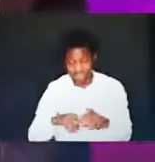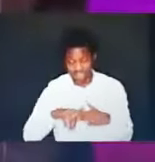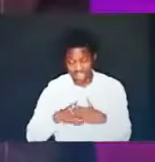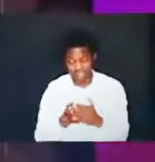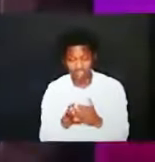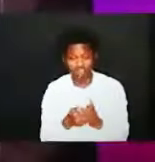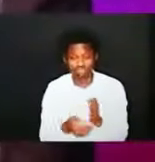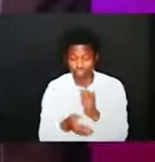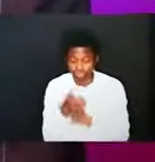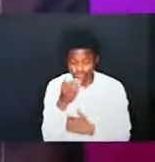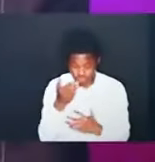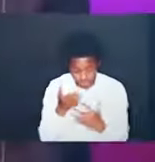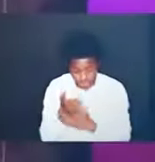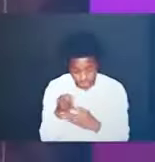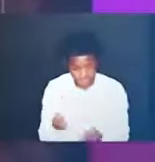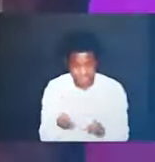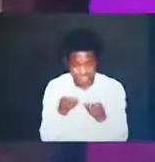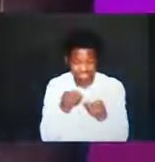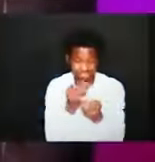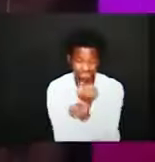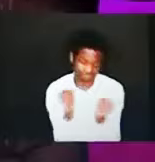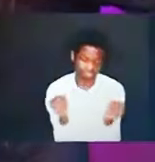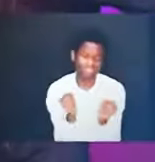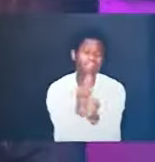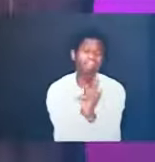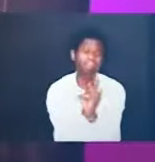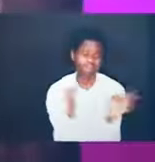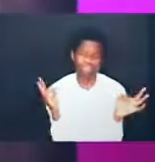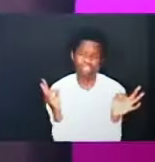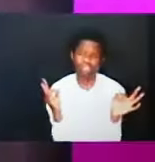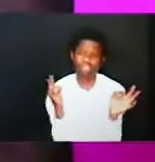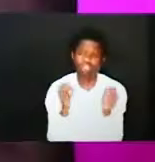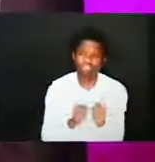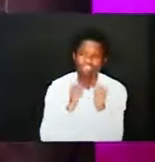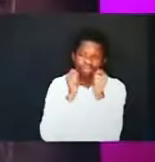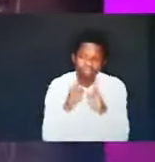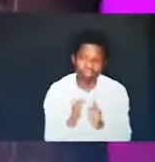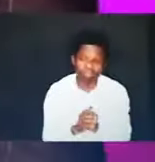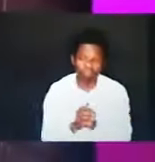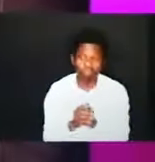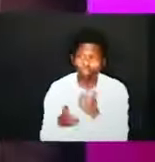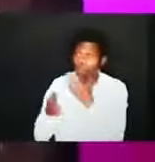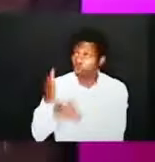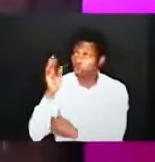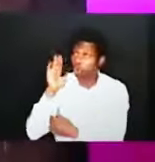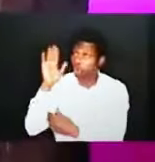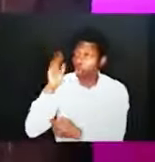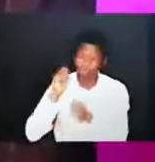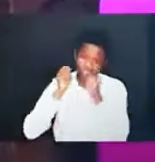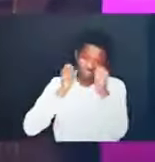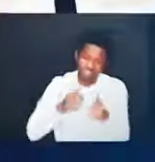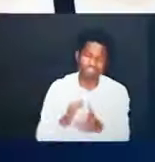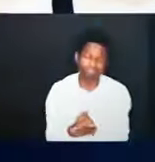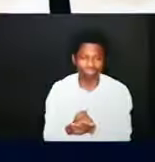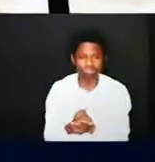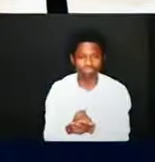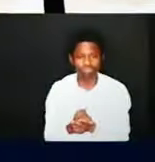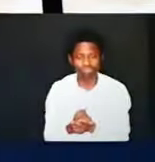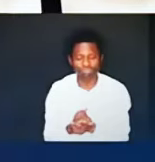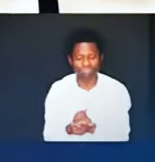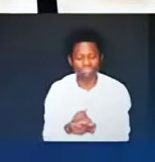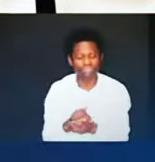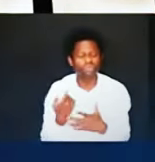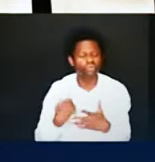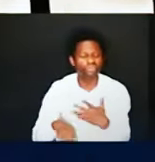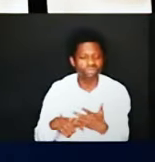the gift of God is salvation by grace